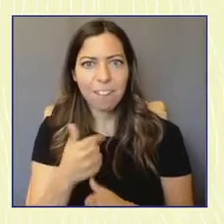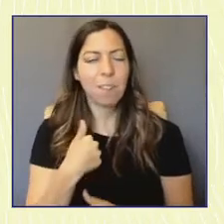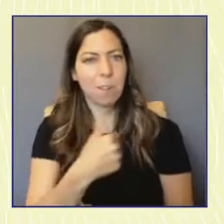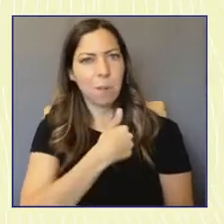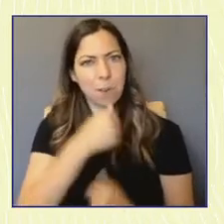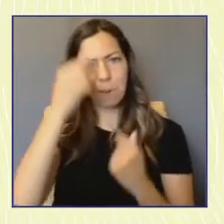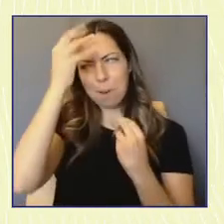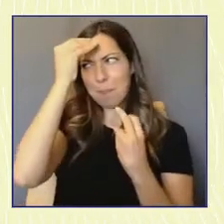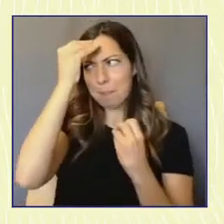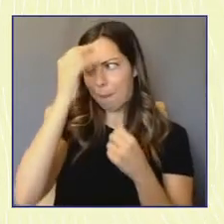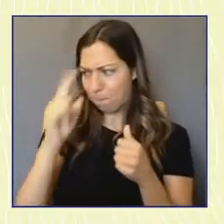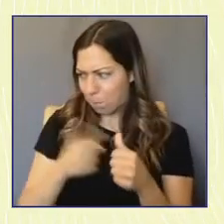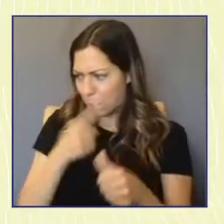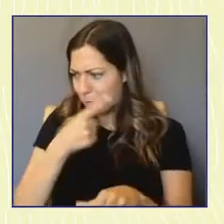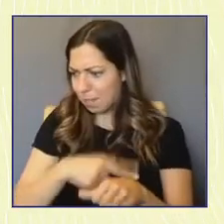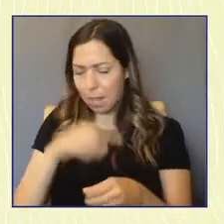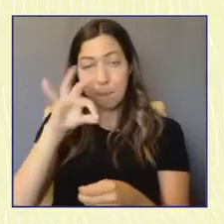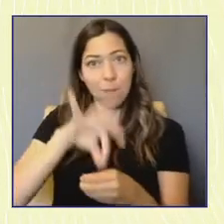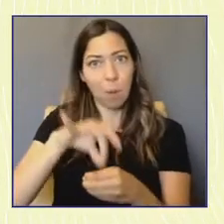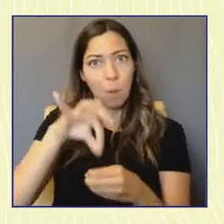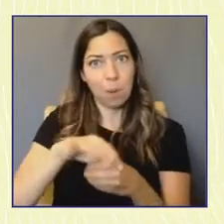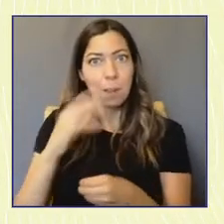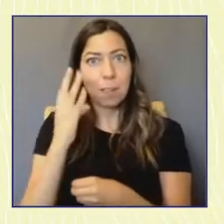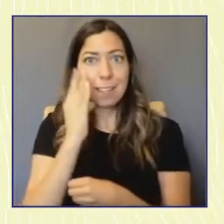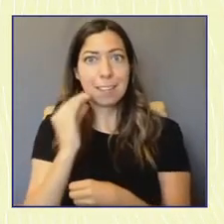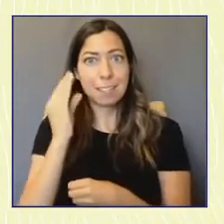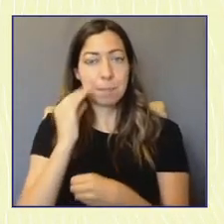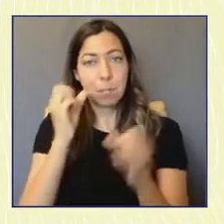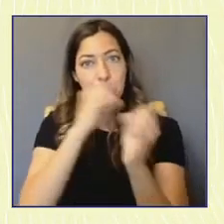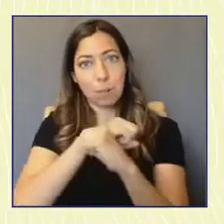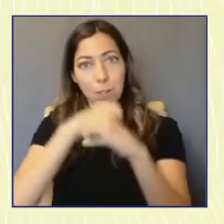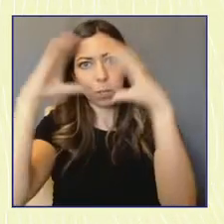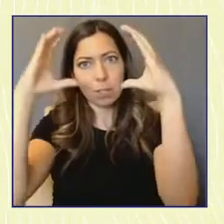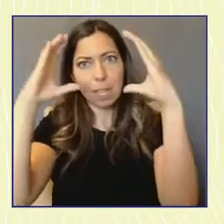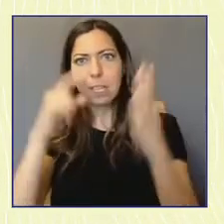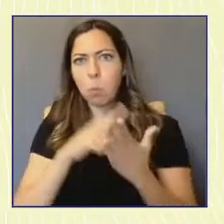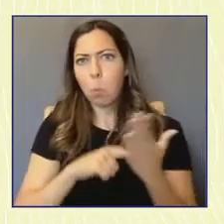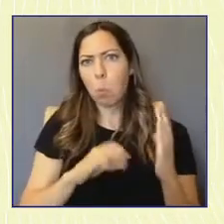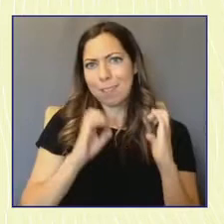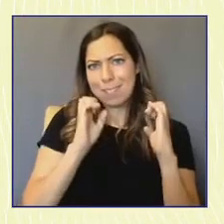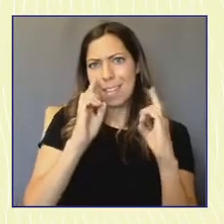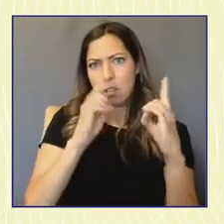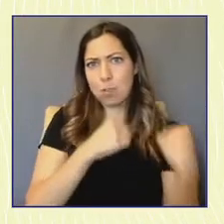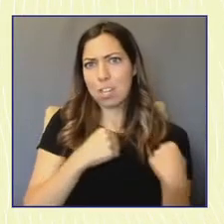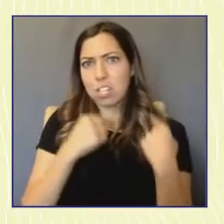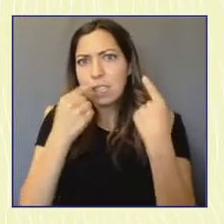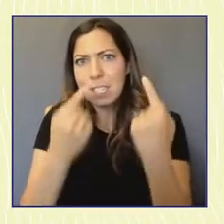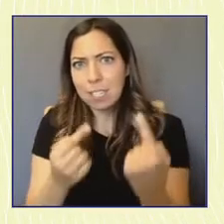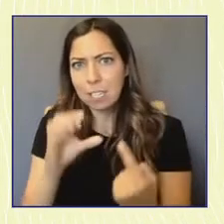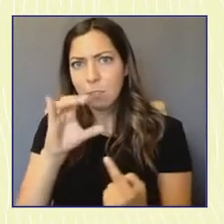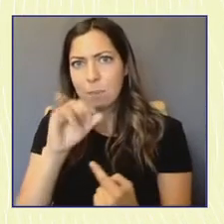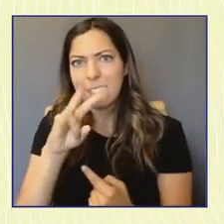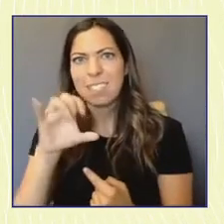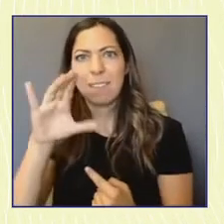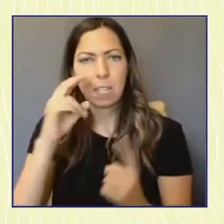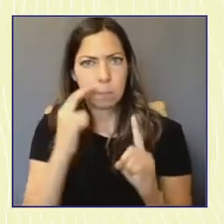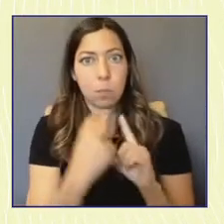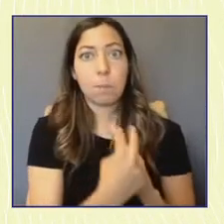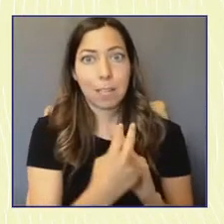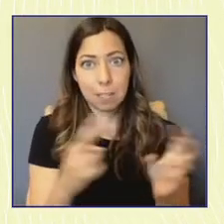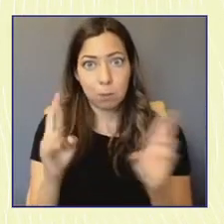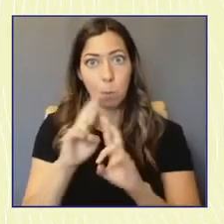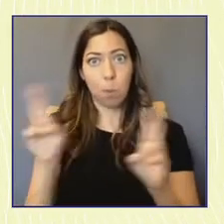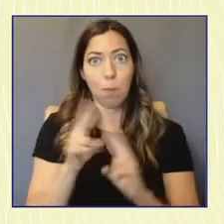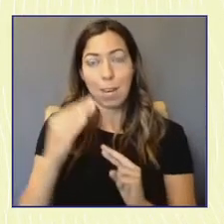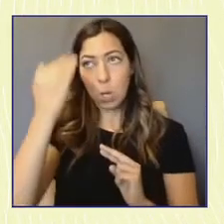a first time voters experience is what is all the education from a civic standpoint that we could provide for them before their 18th birthday.